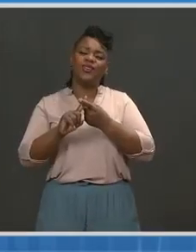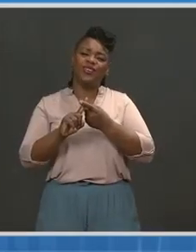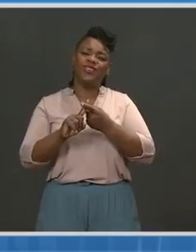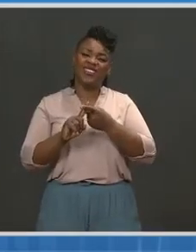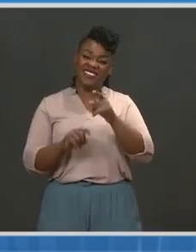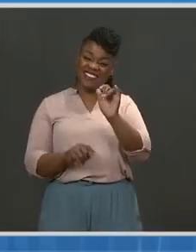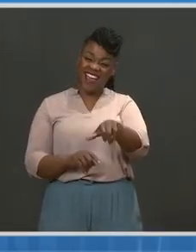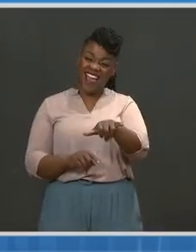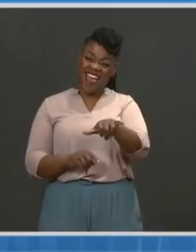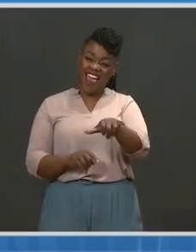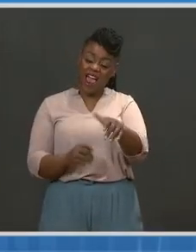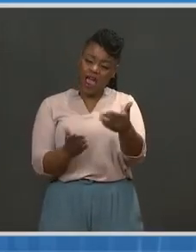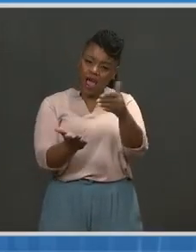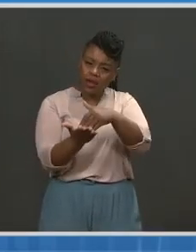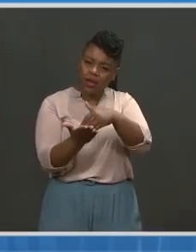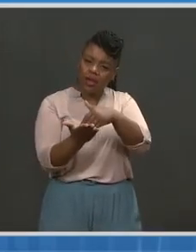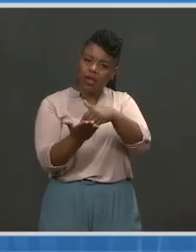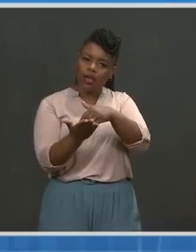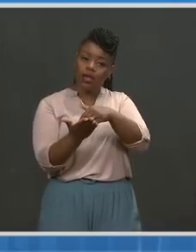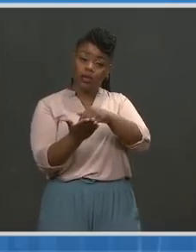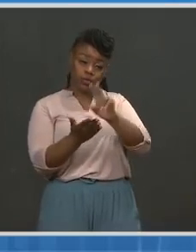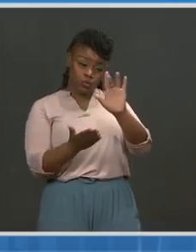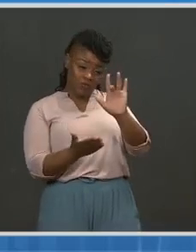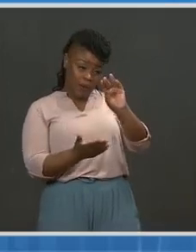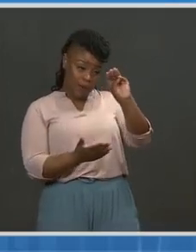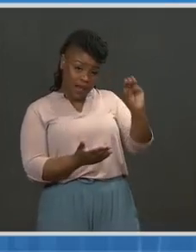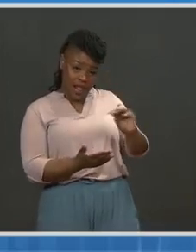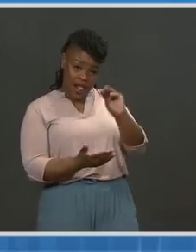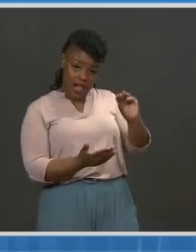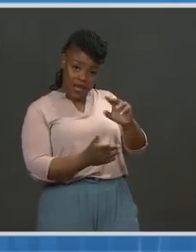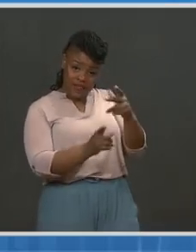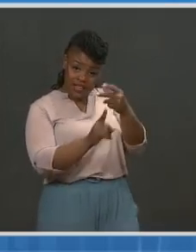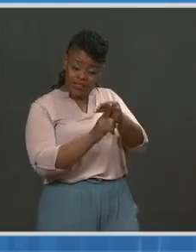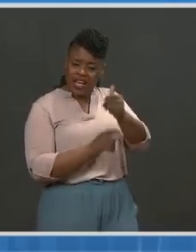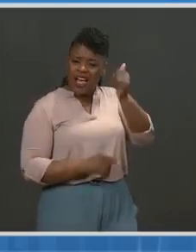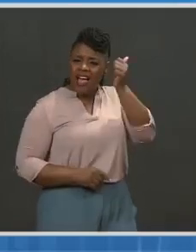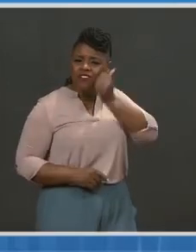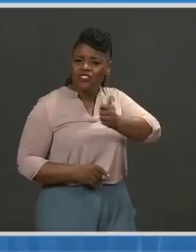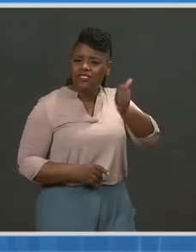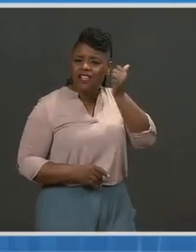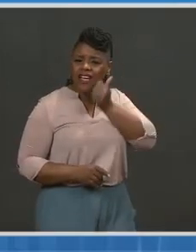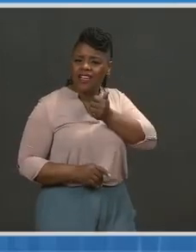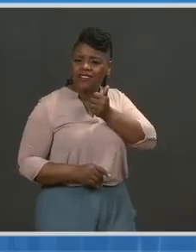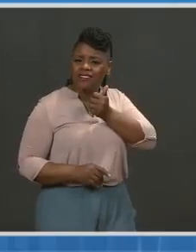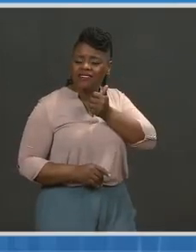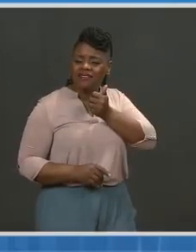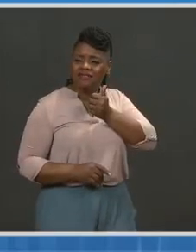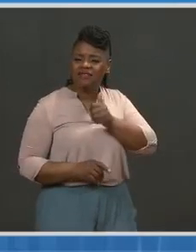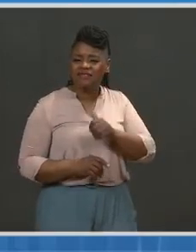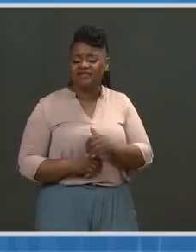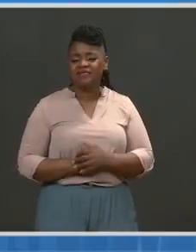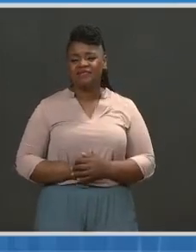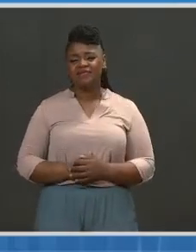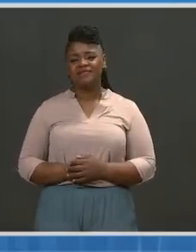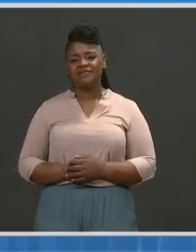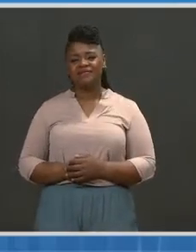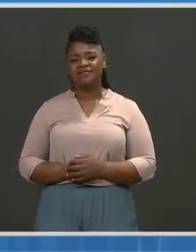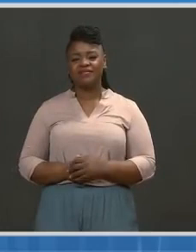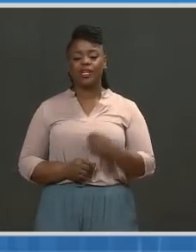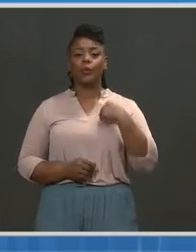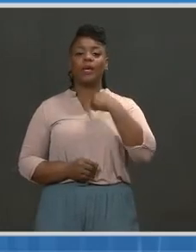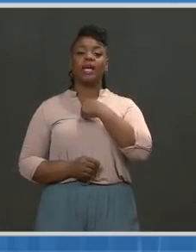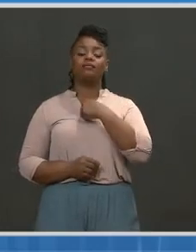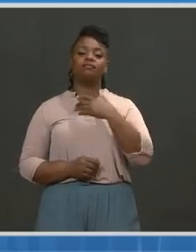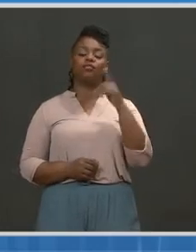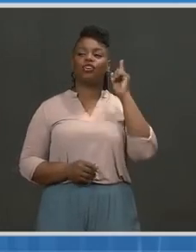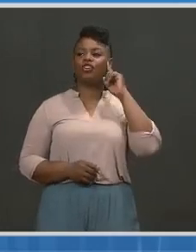two and a half million vaccinations a day. And we're getting new evidence about the positive effects of these vaccines